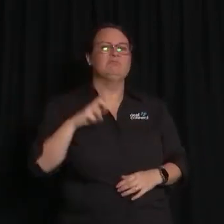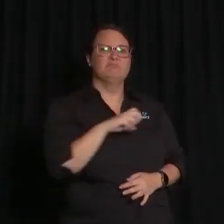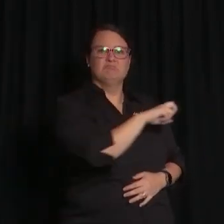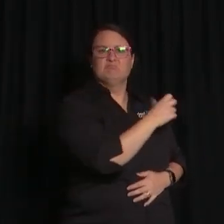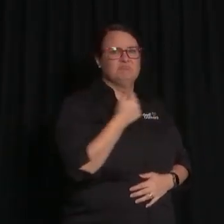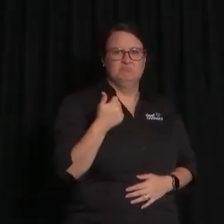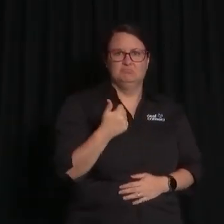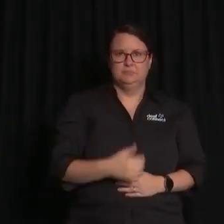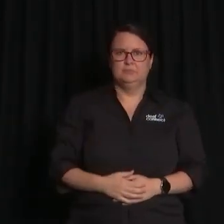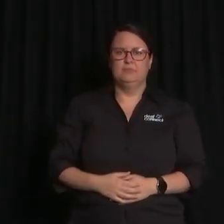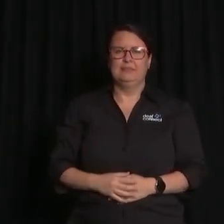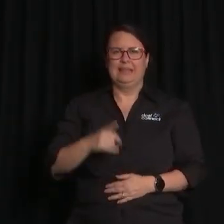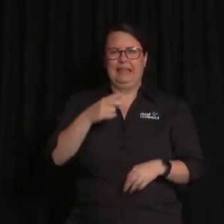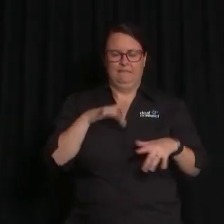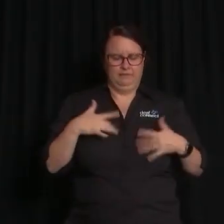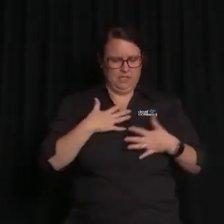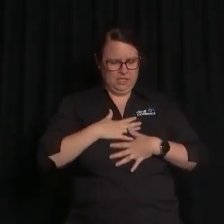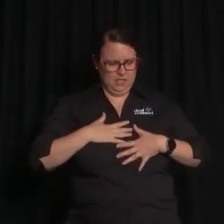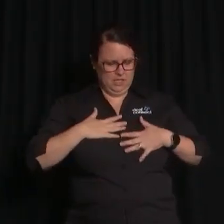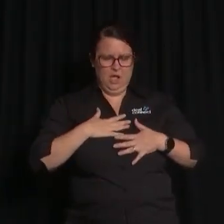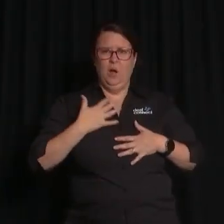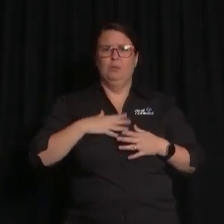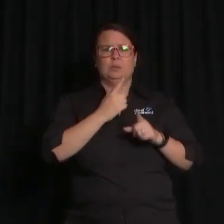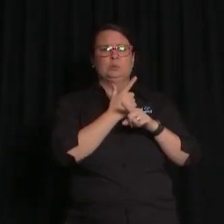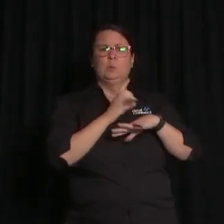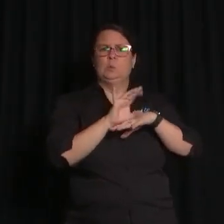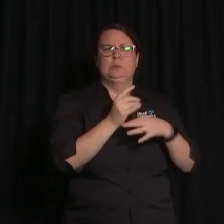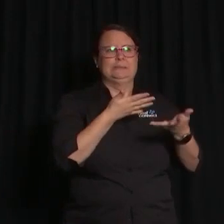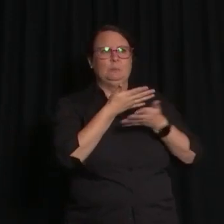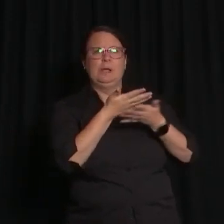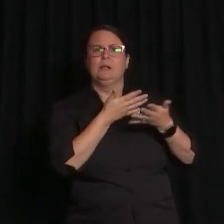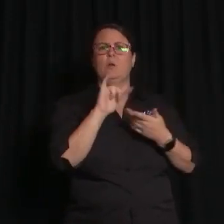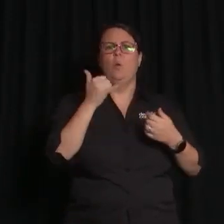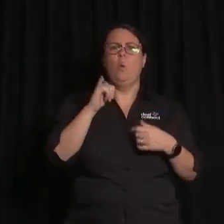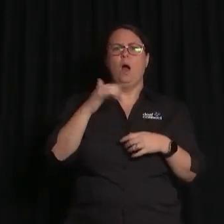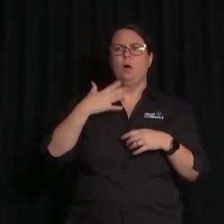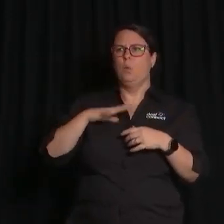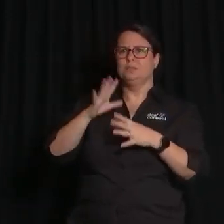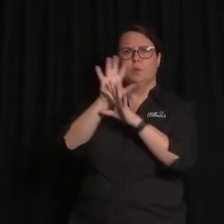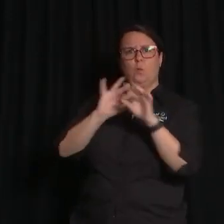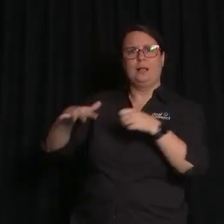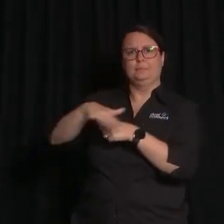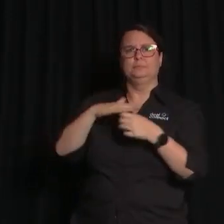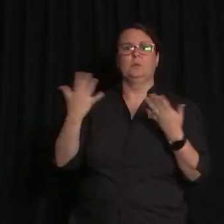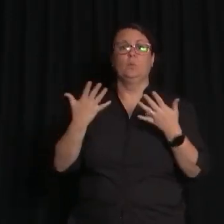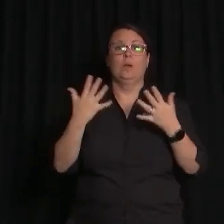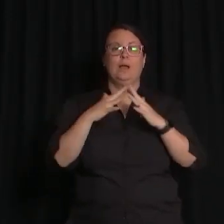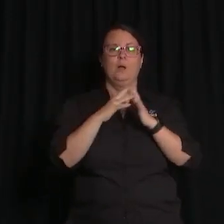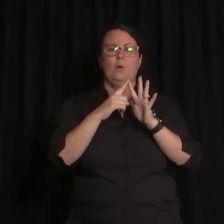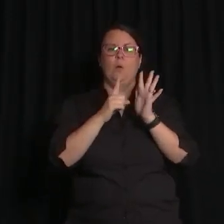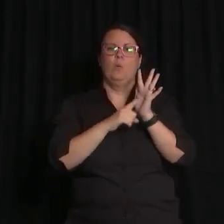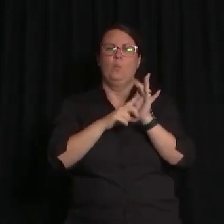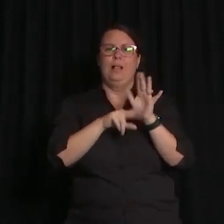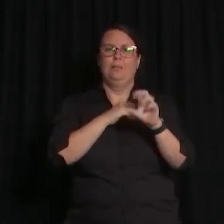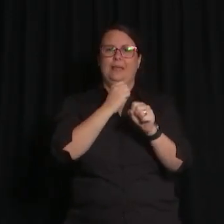someone to talk about how you're feeling or just a quiet space to chill out away from the crowds, you can find our wellbeing lounge and counselling